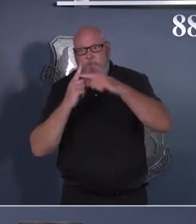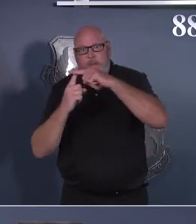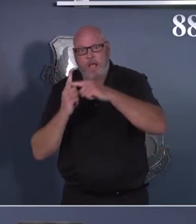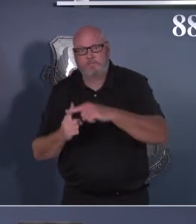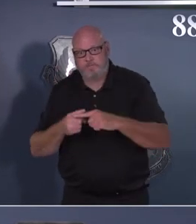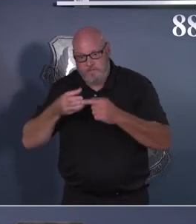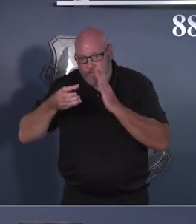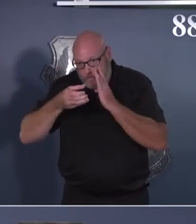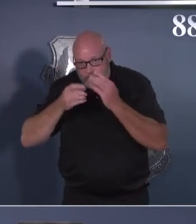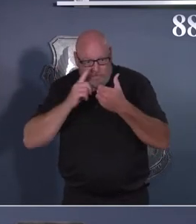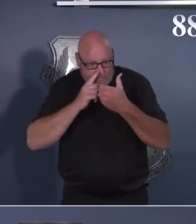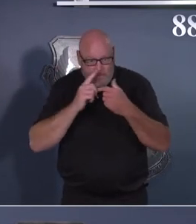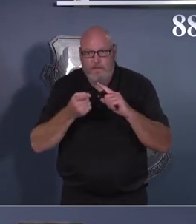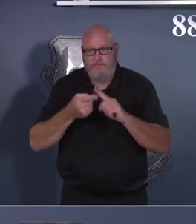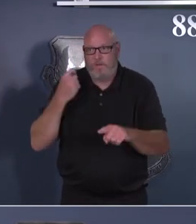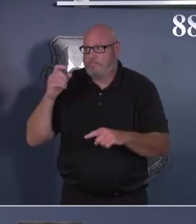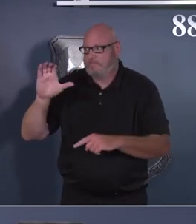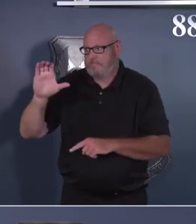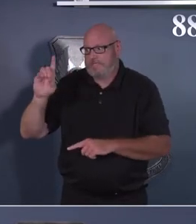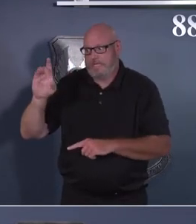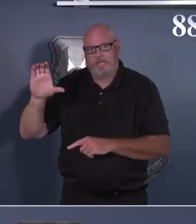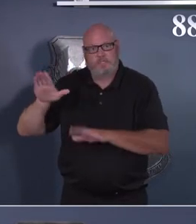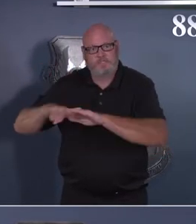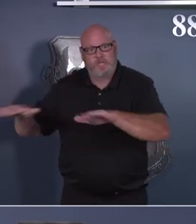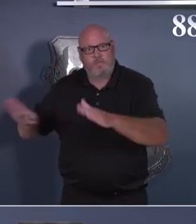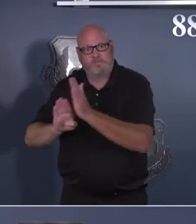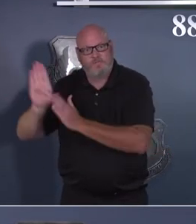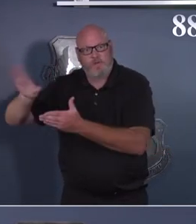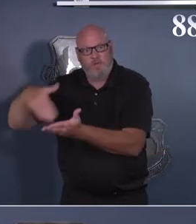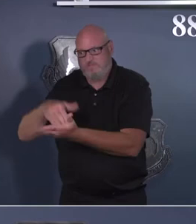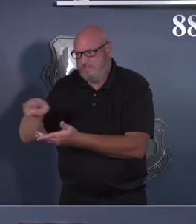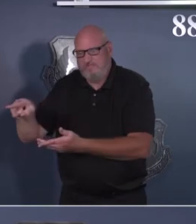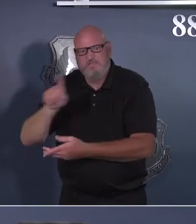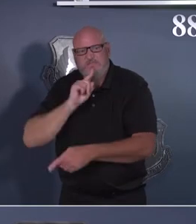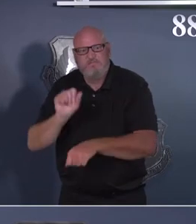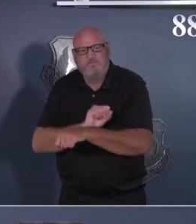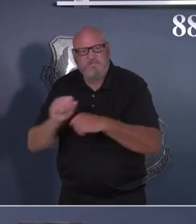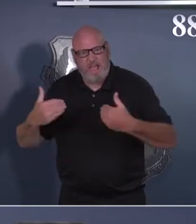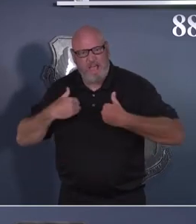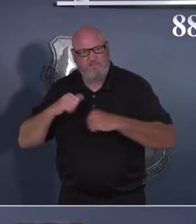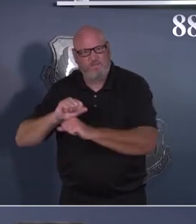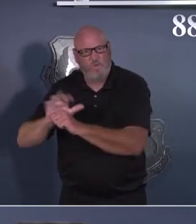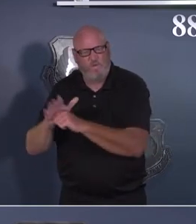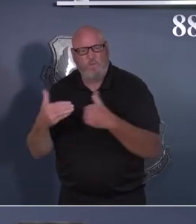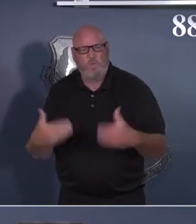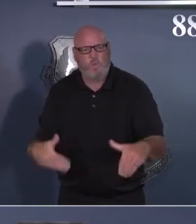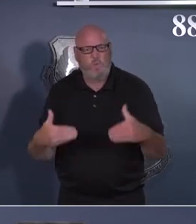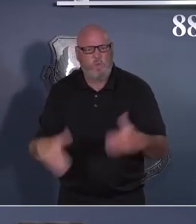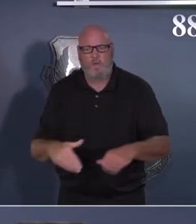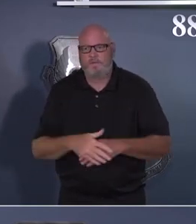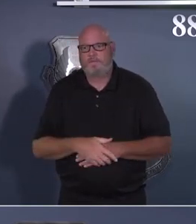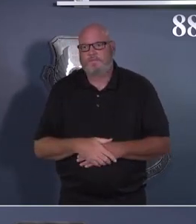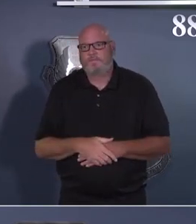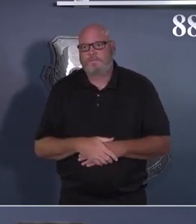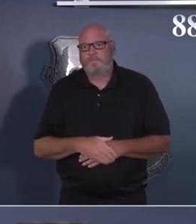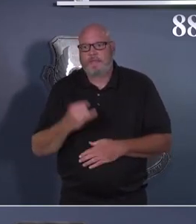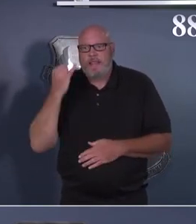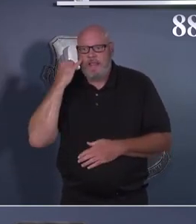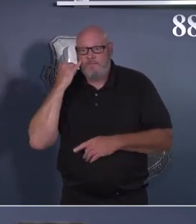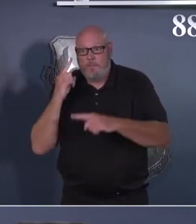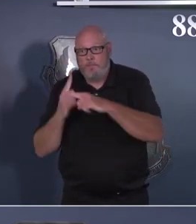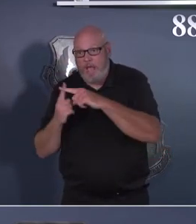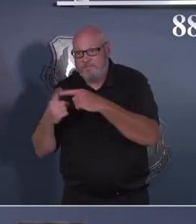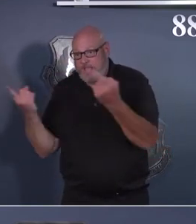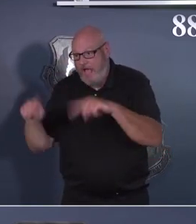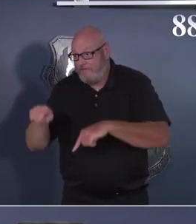guidance and contract tracing. Additionally, we immediately notify parents of children in affected rooms, publish this